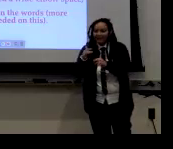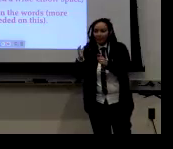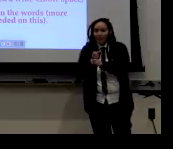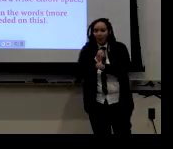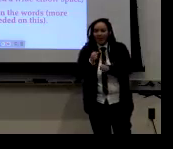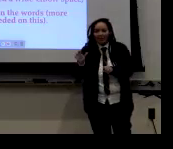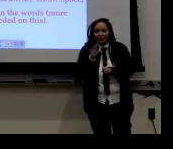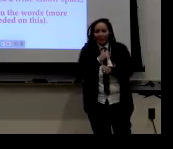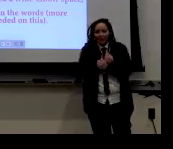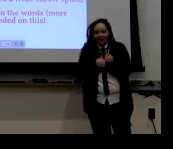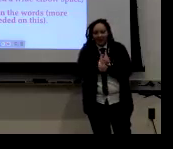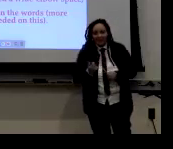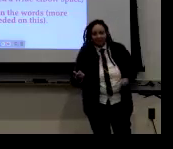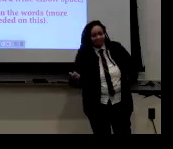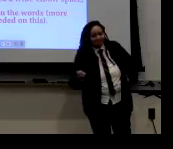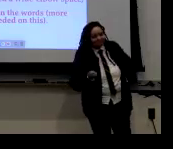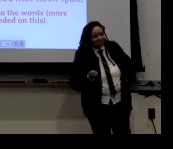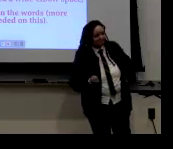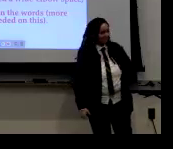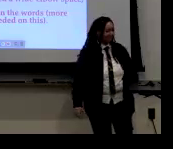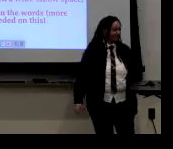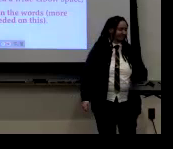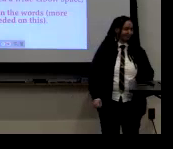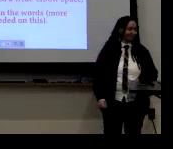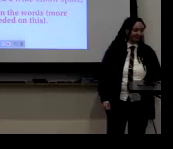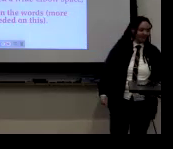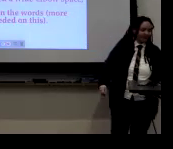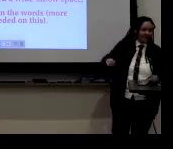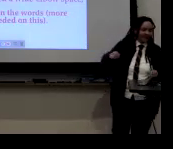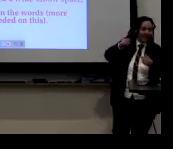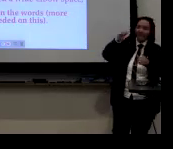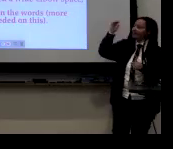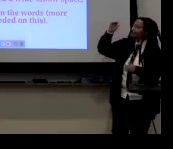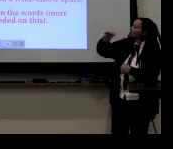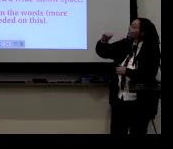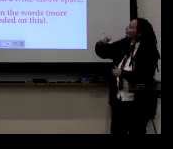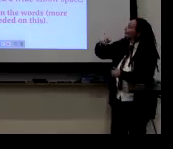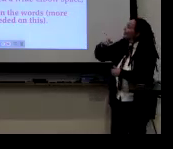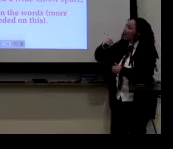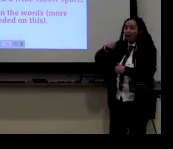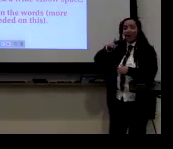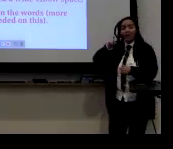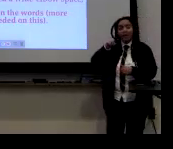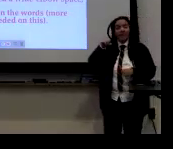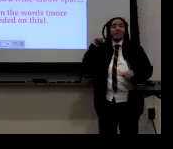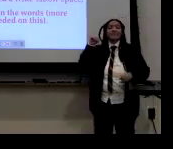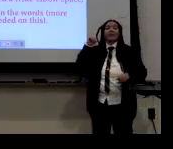trying to be mean or intimidating or trying to get you, you know, it's a friendly sneer. Um,